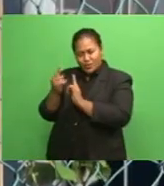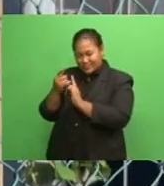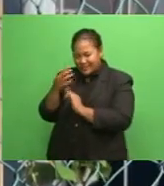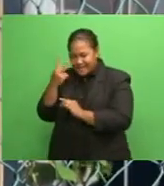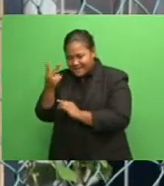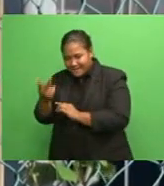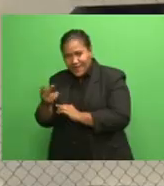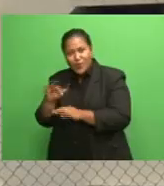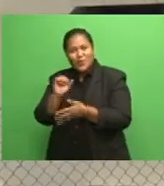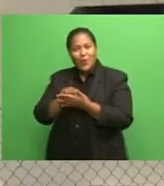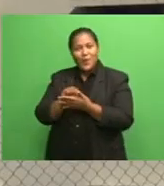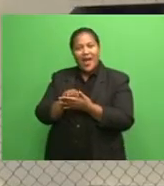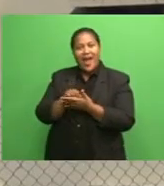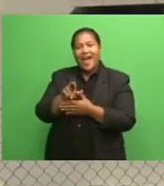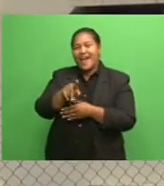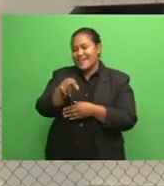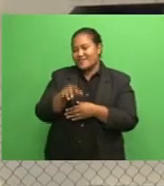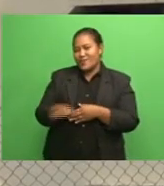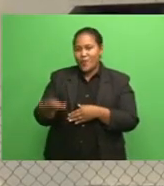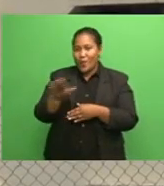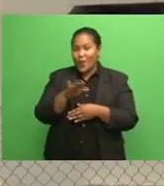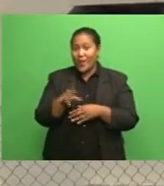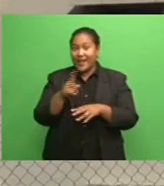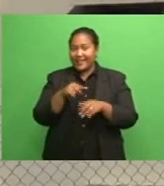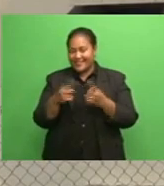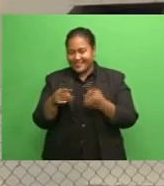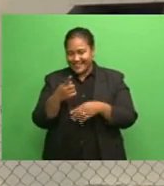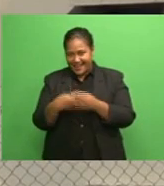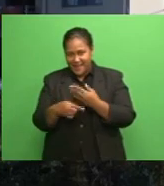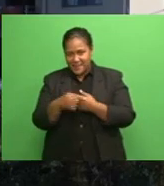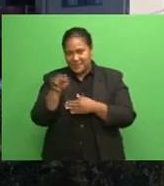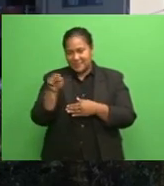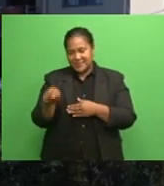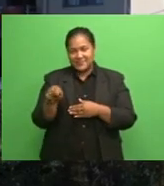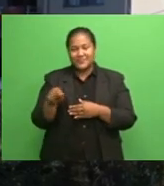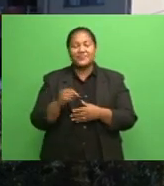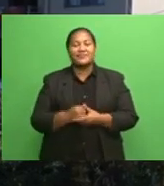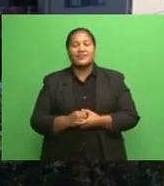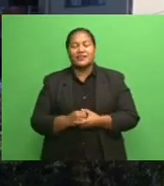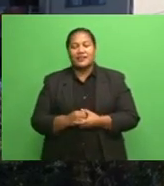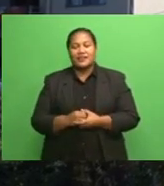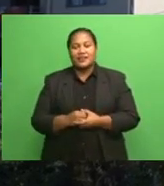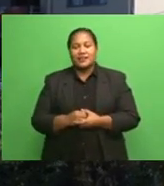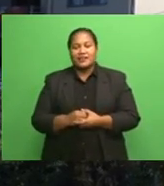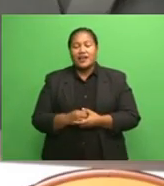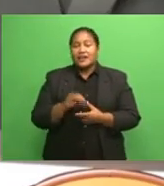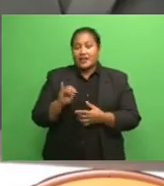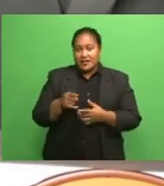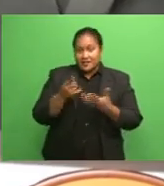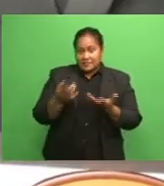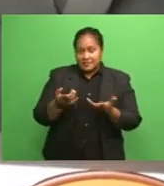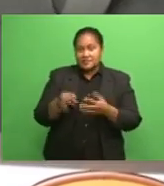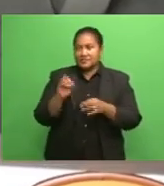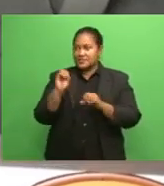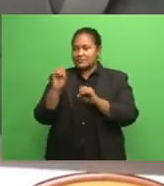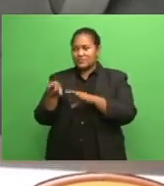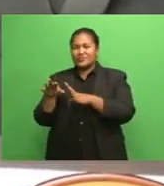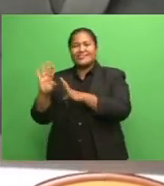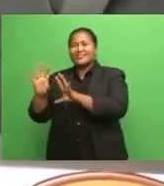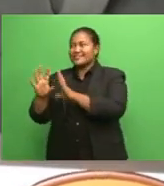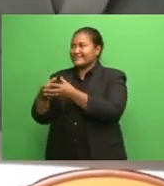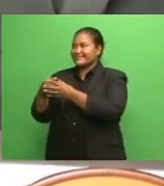the estate. So it is placed in such a way that